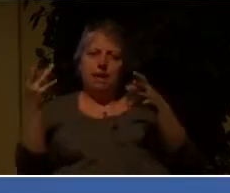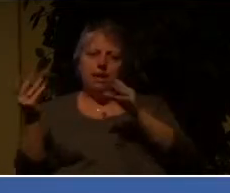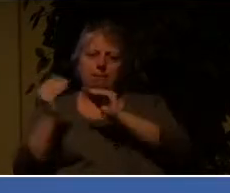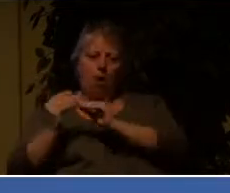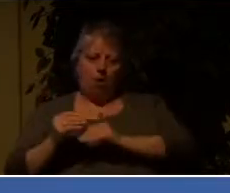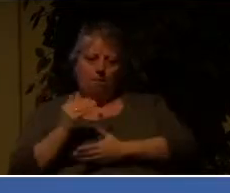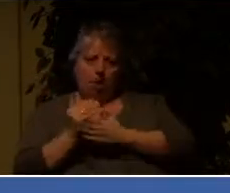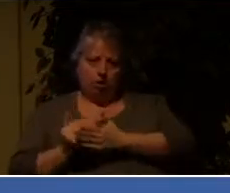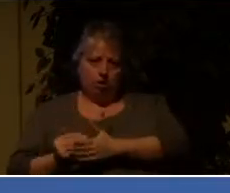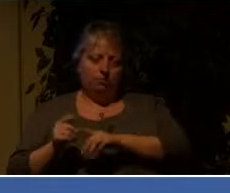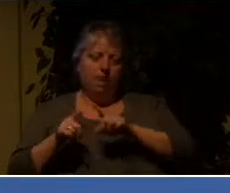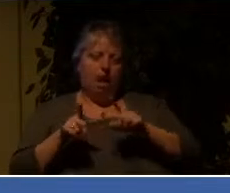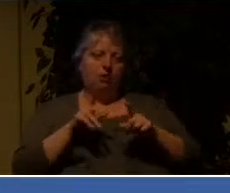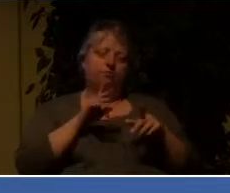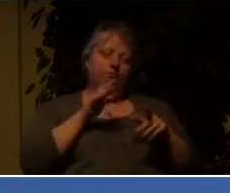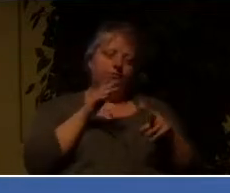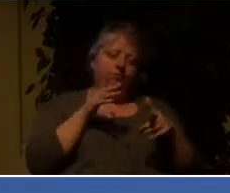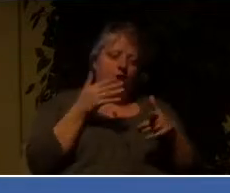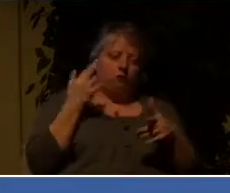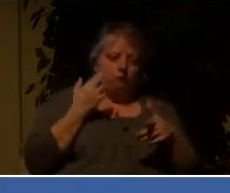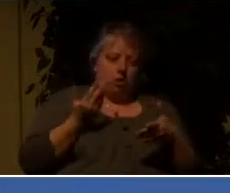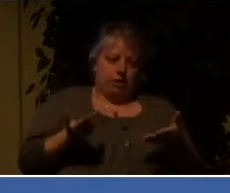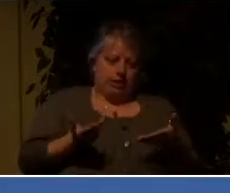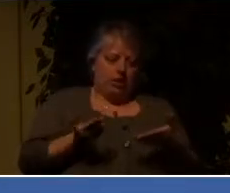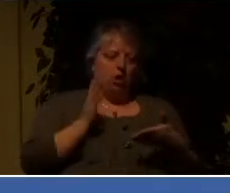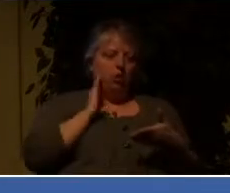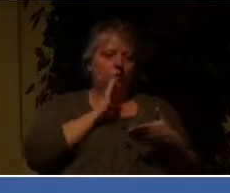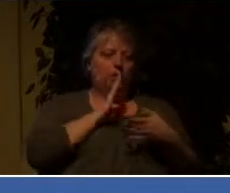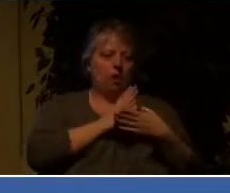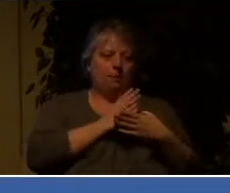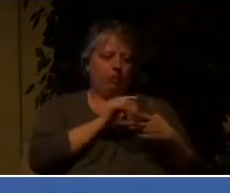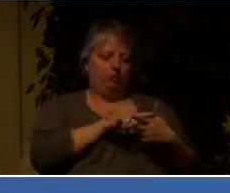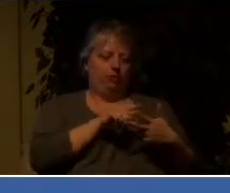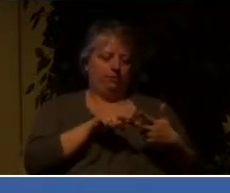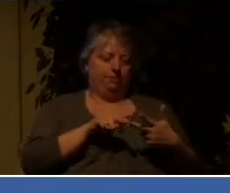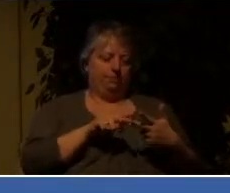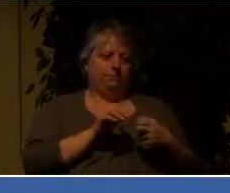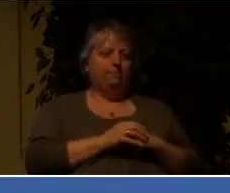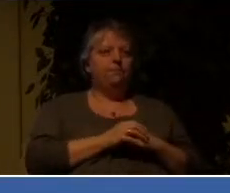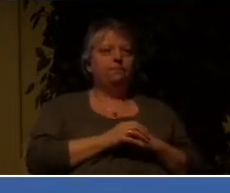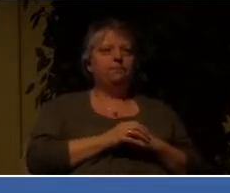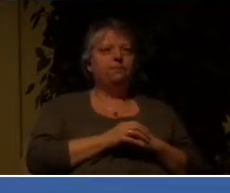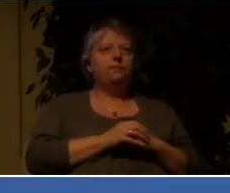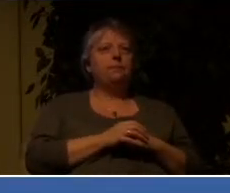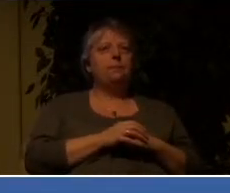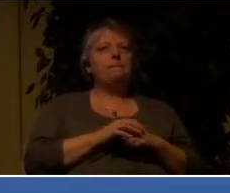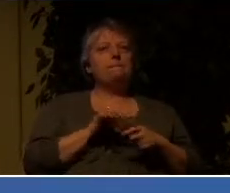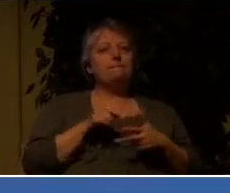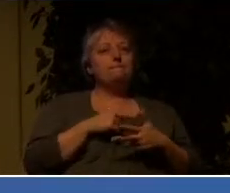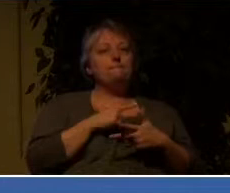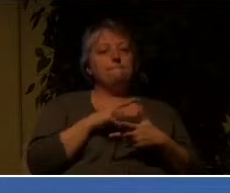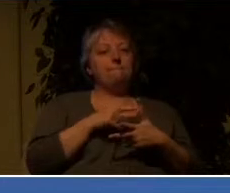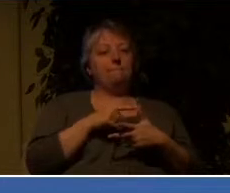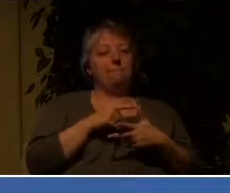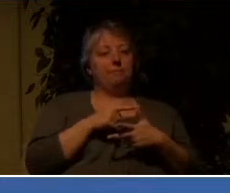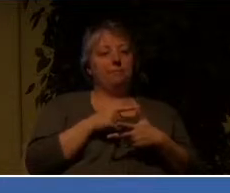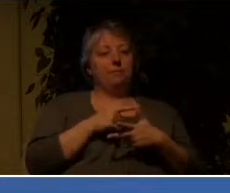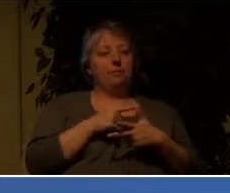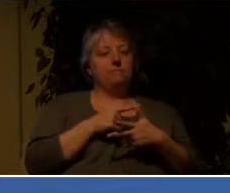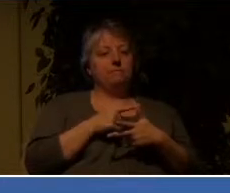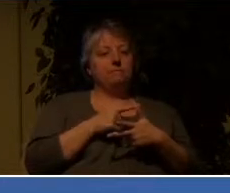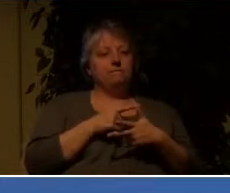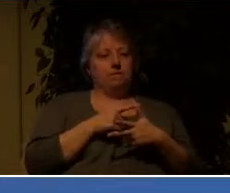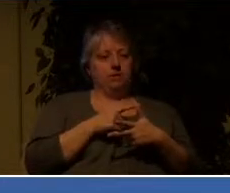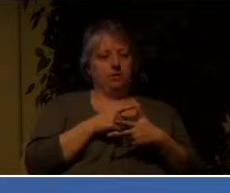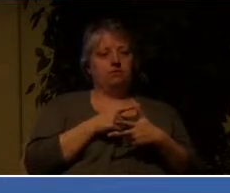we're going to look at just three. Here's number one. We need to trust trust in God's